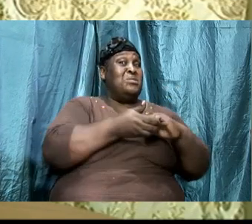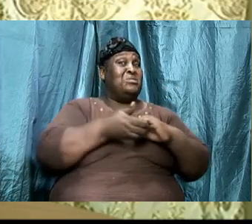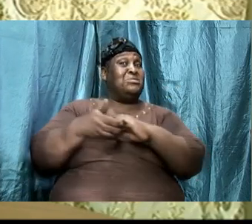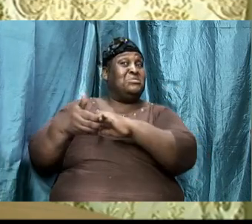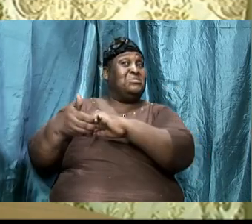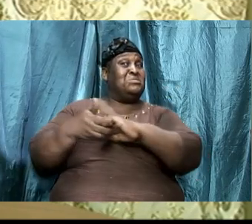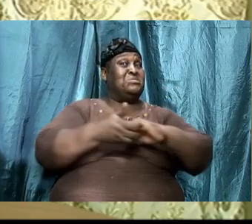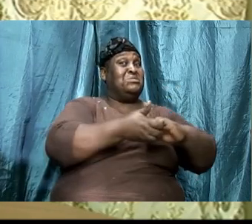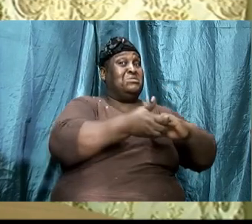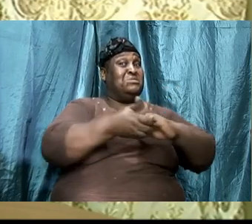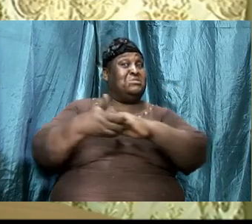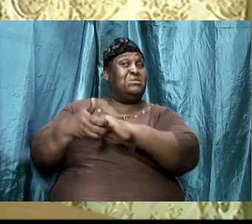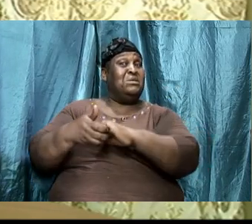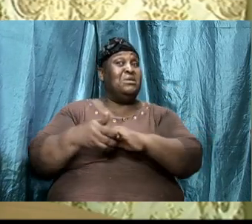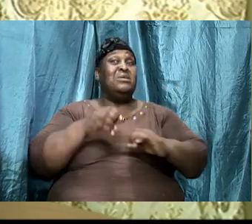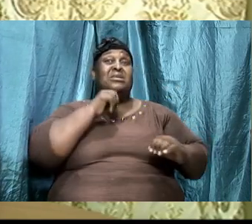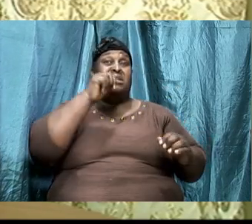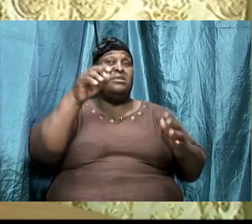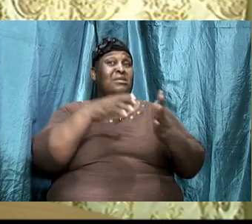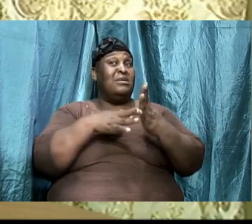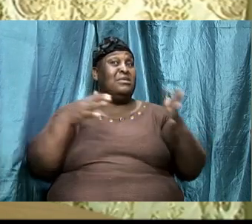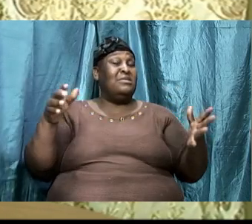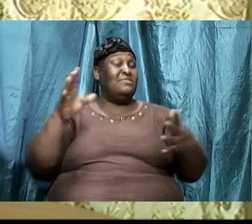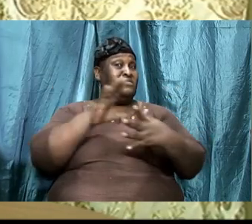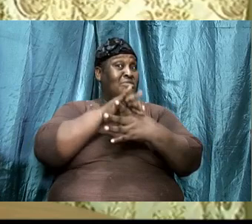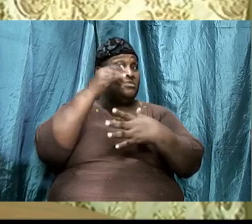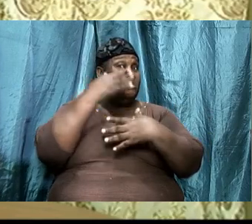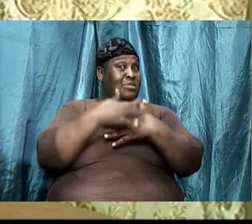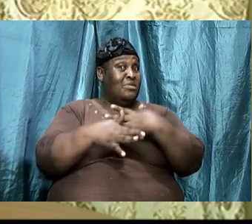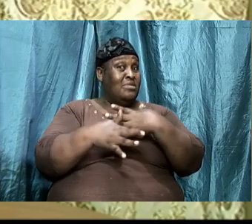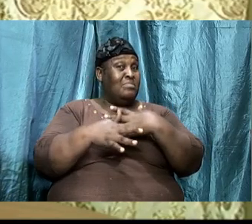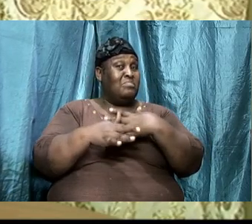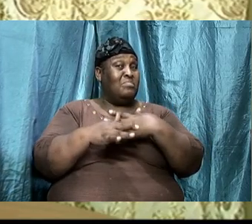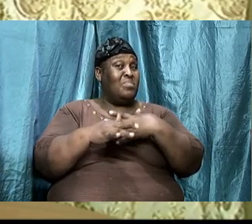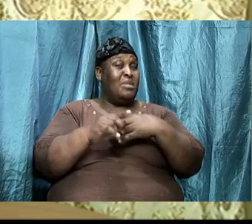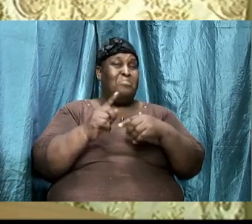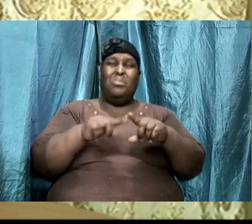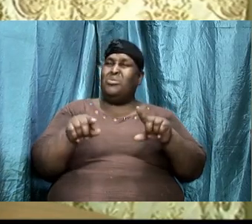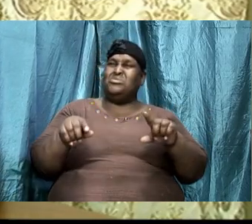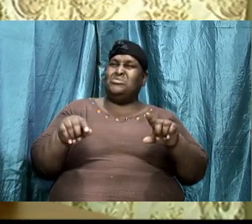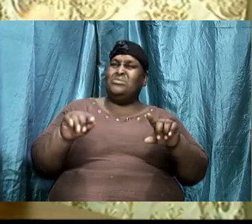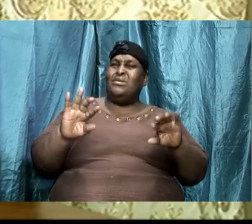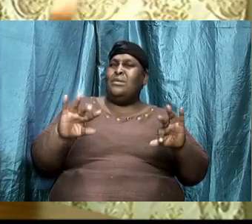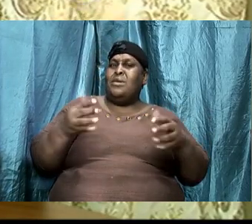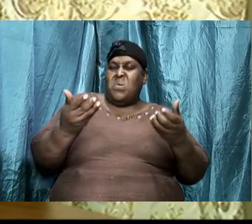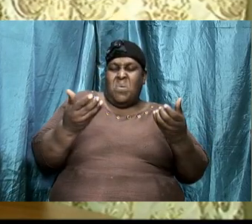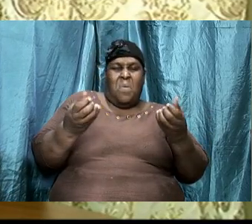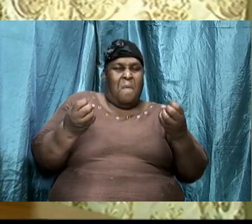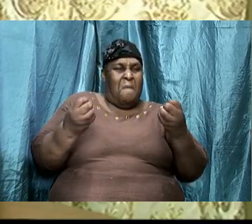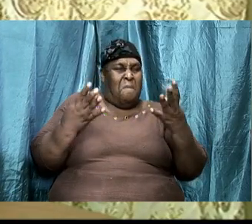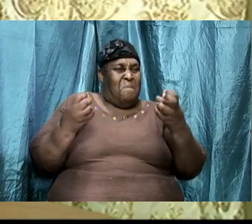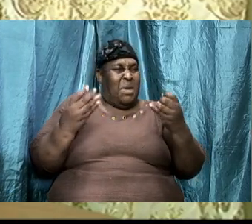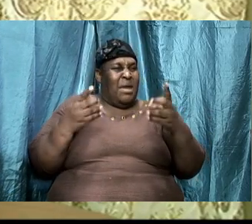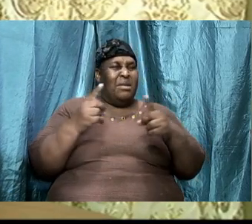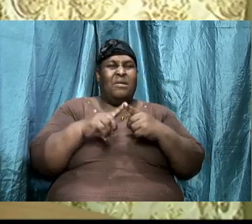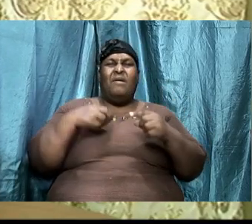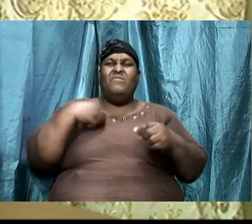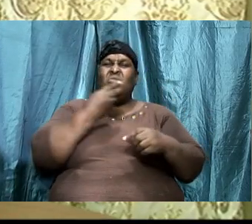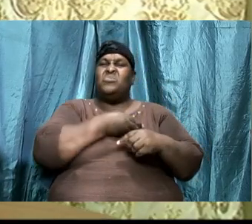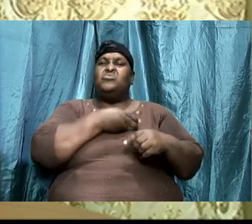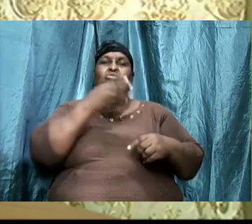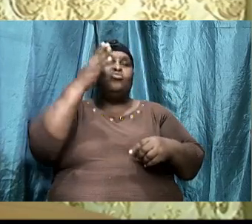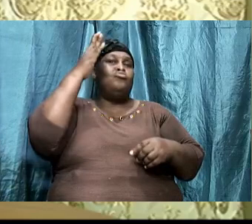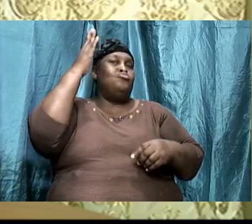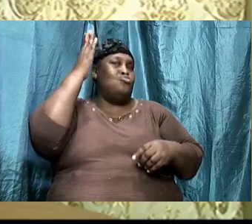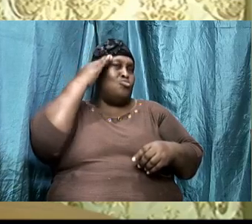read that. But how many of us know the opponent that we are up against? Very important.